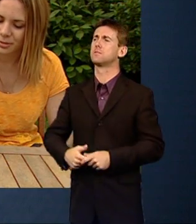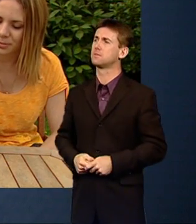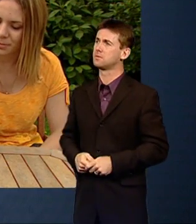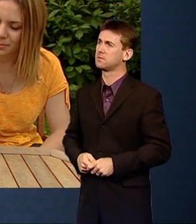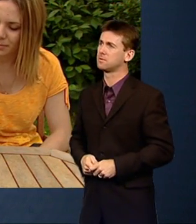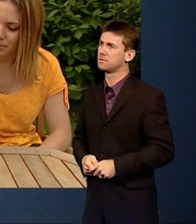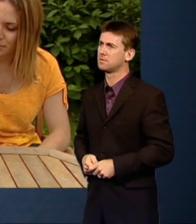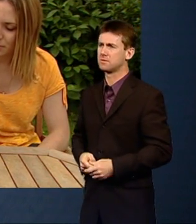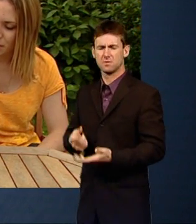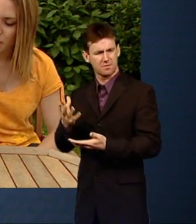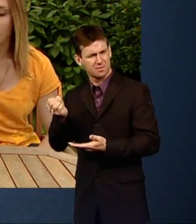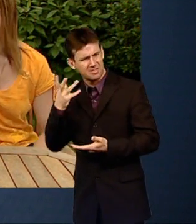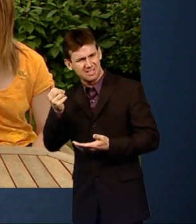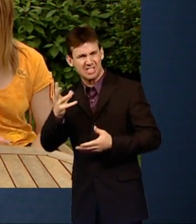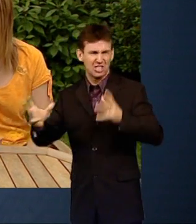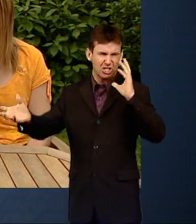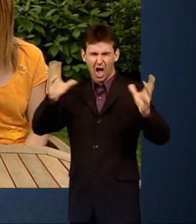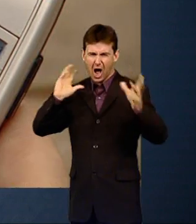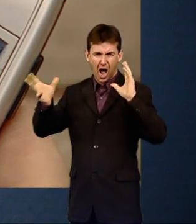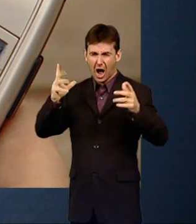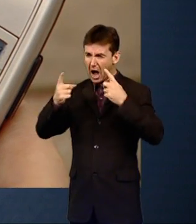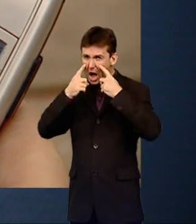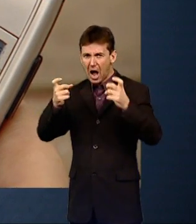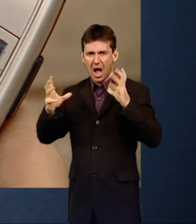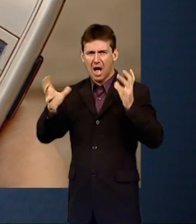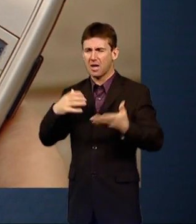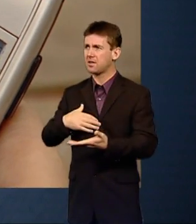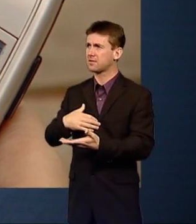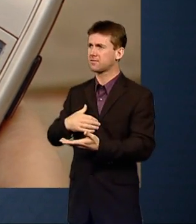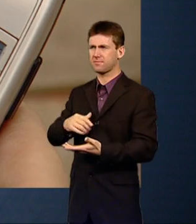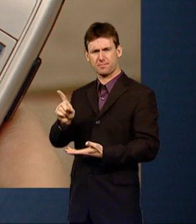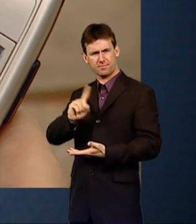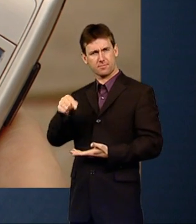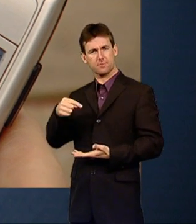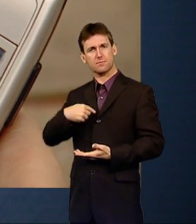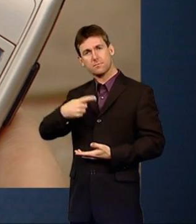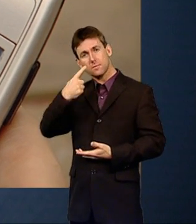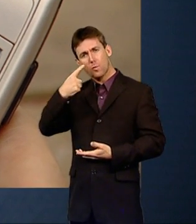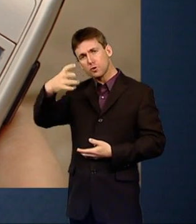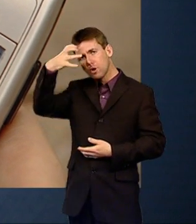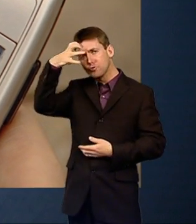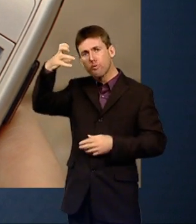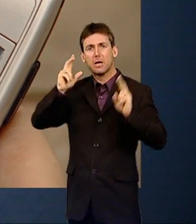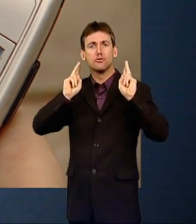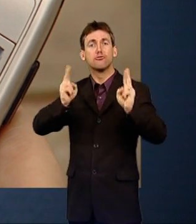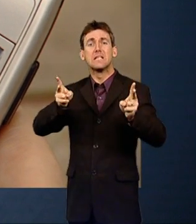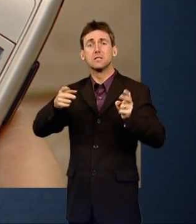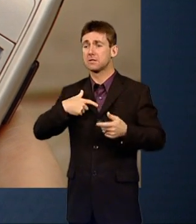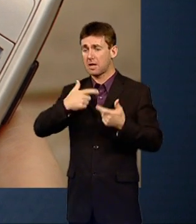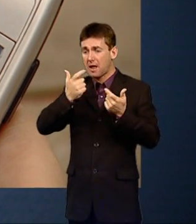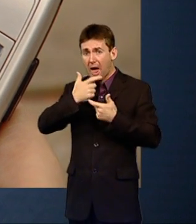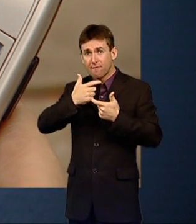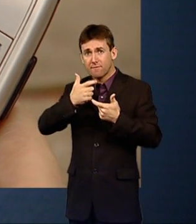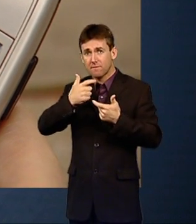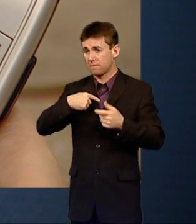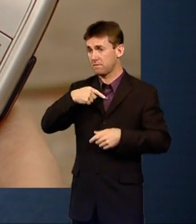What's happening here? Erm, well... I was watching Coronet Street and I just laughed. Went in the